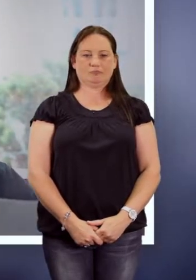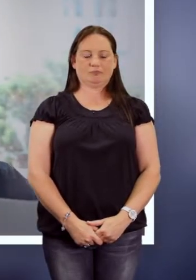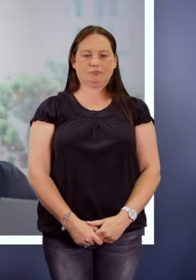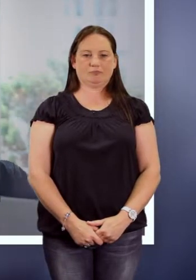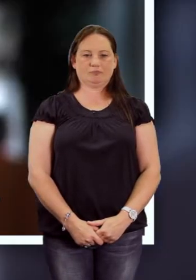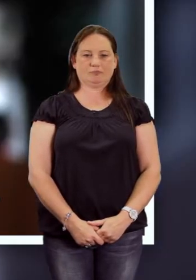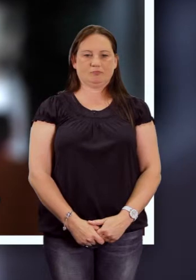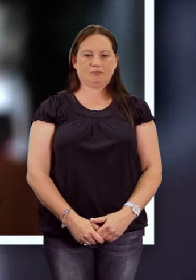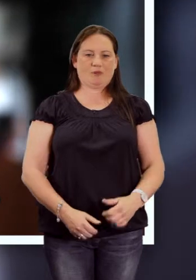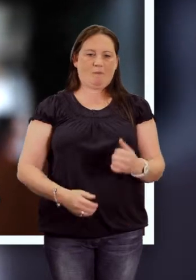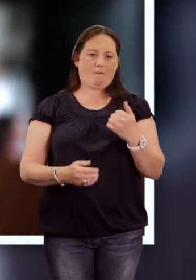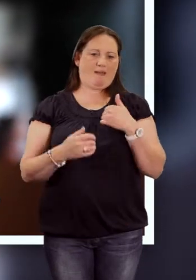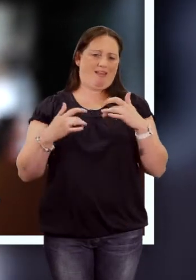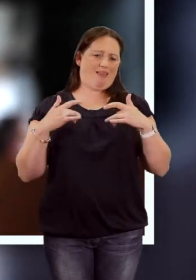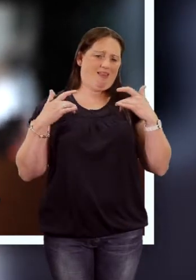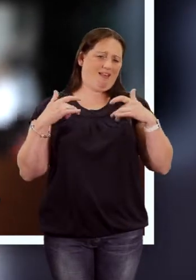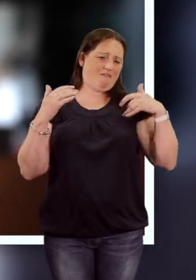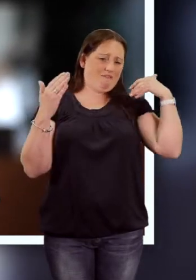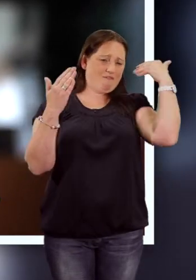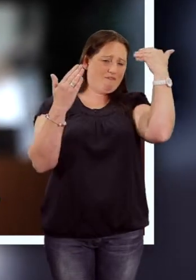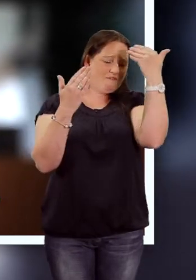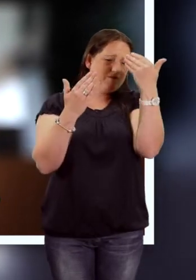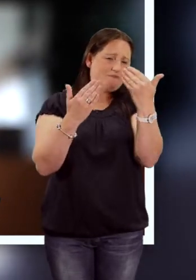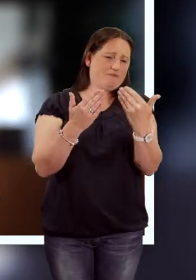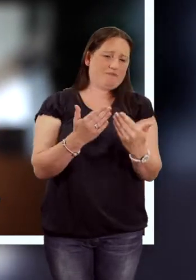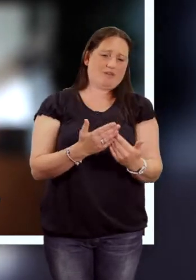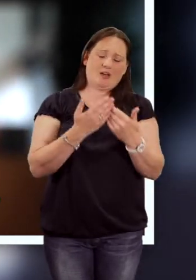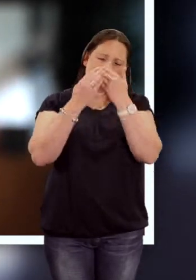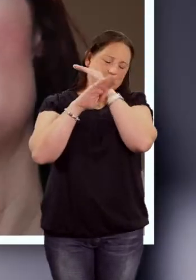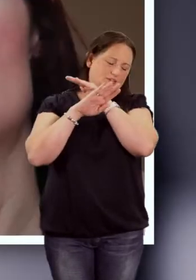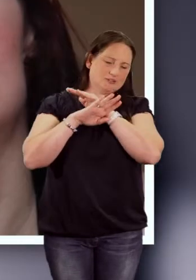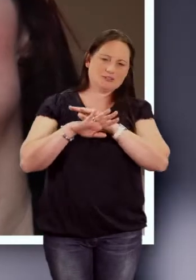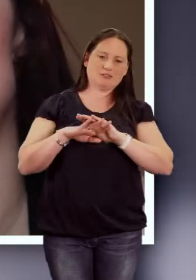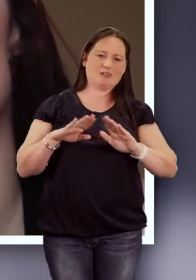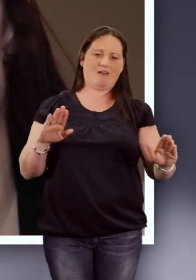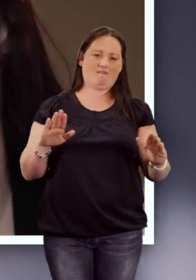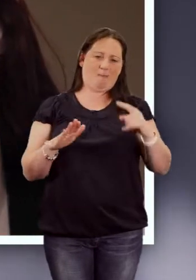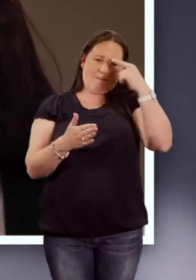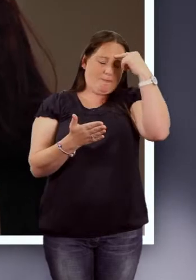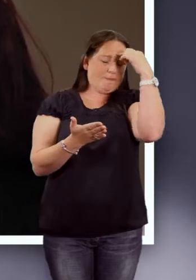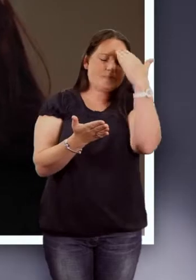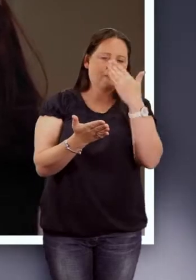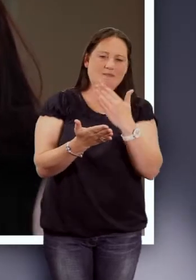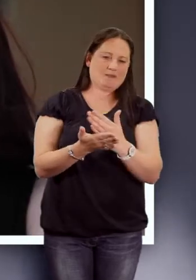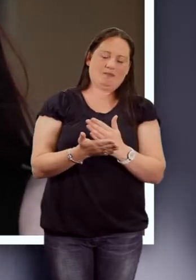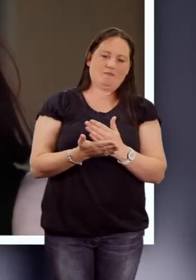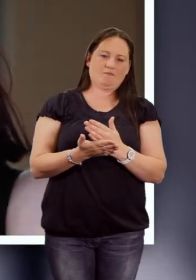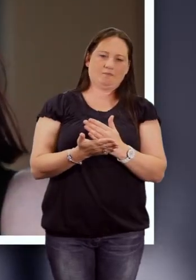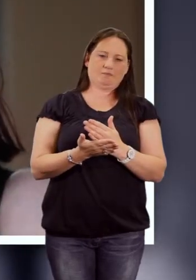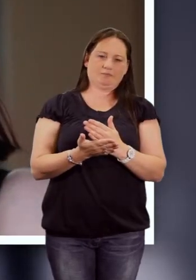I've spent my life never never truly believing